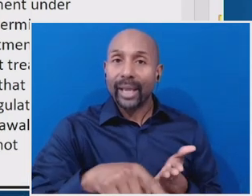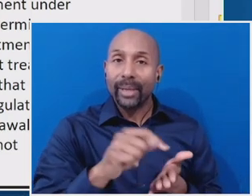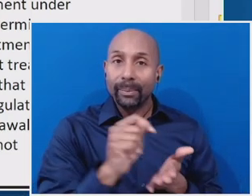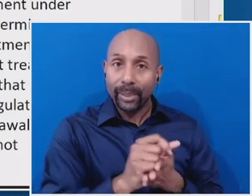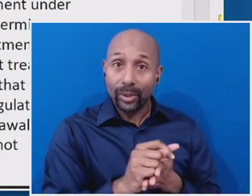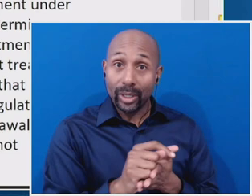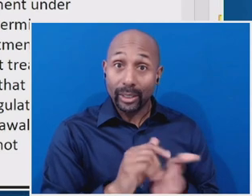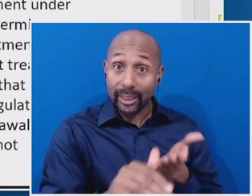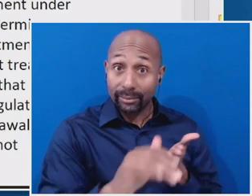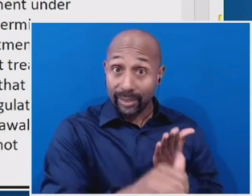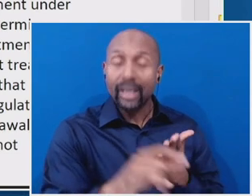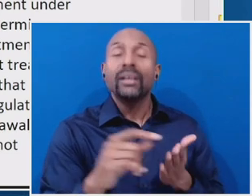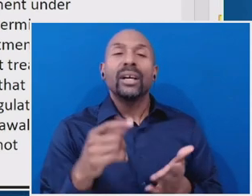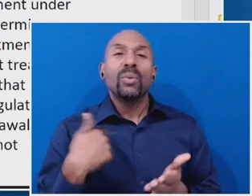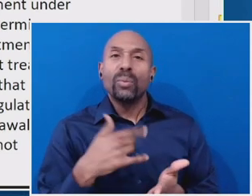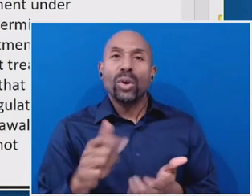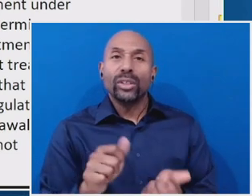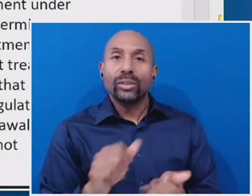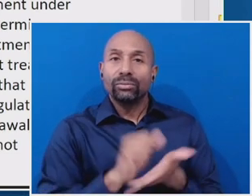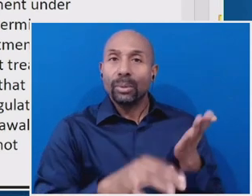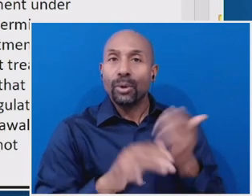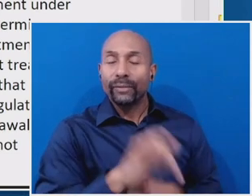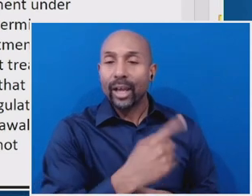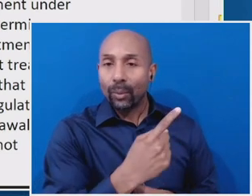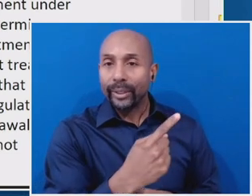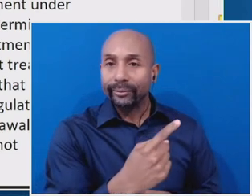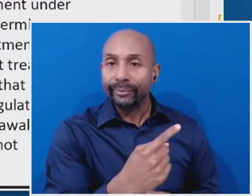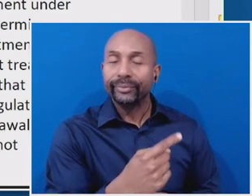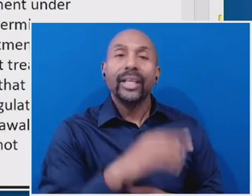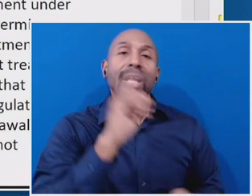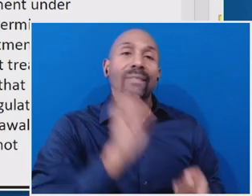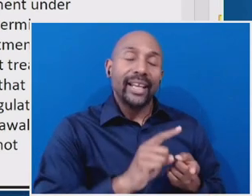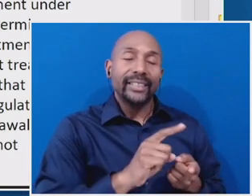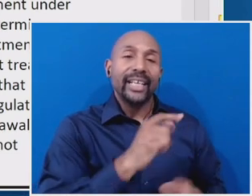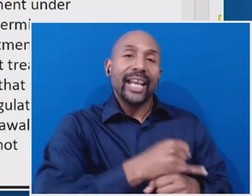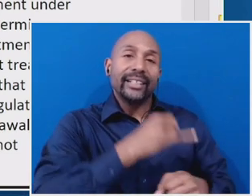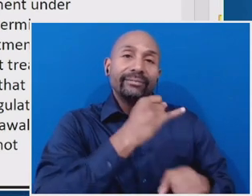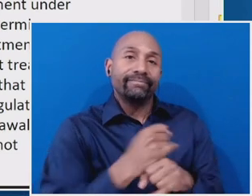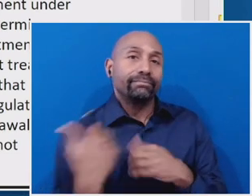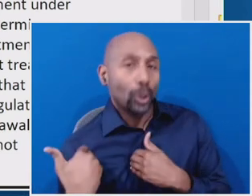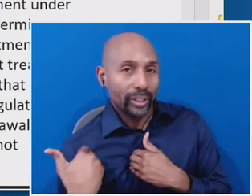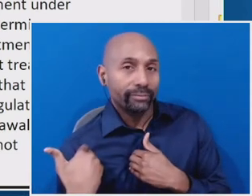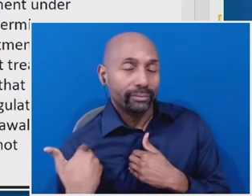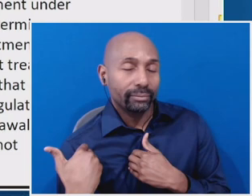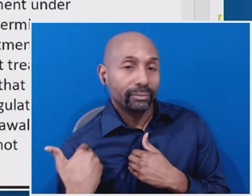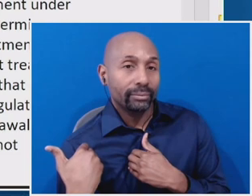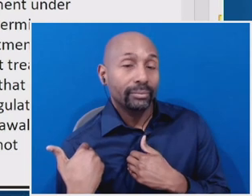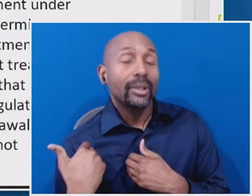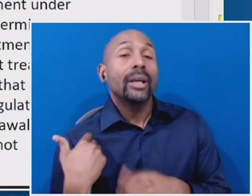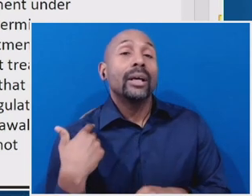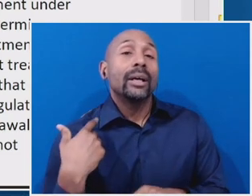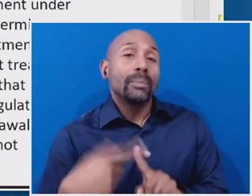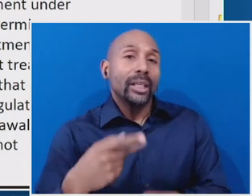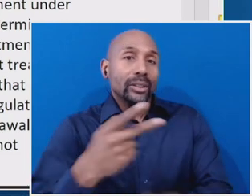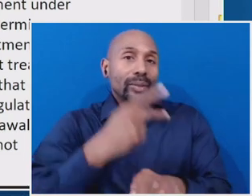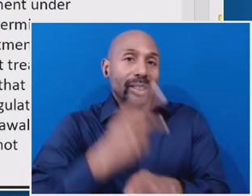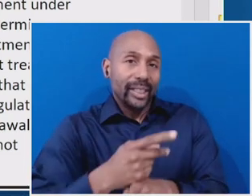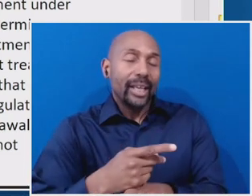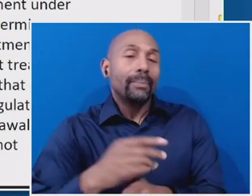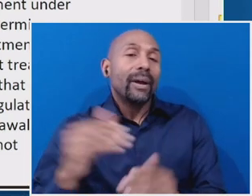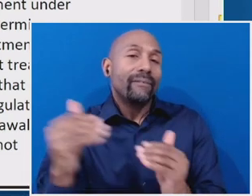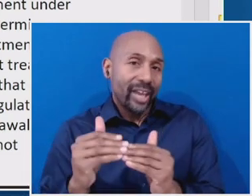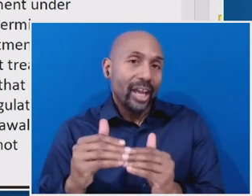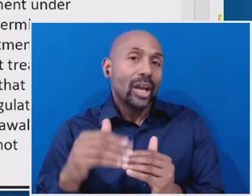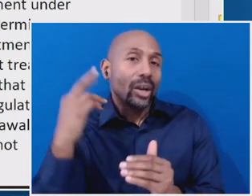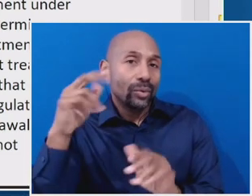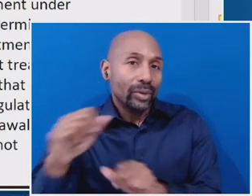reducing, um, administrative burden for institutions while retaining what we believe is a fair and reasonable exemption for completion of at least half